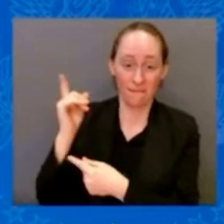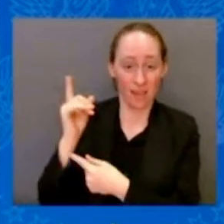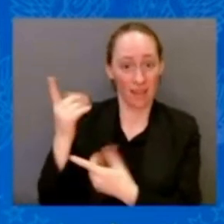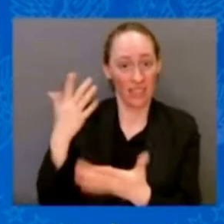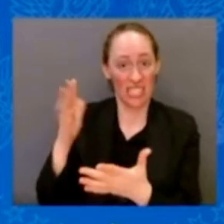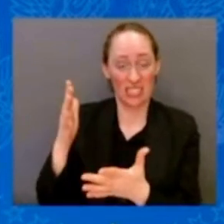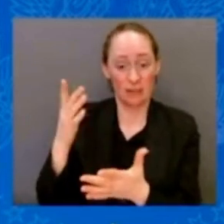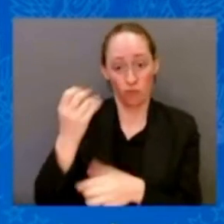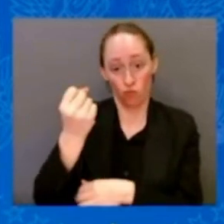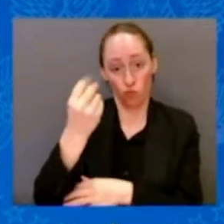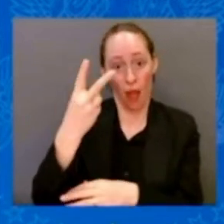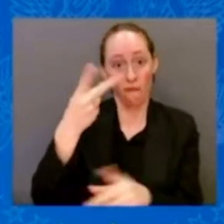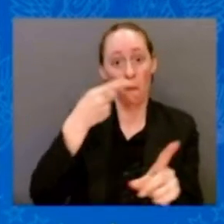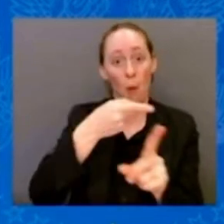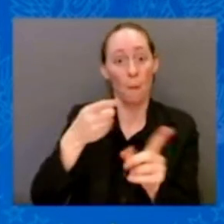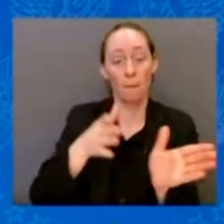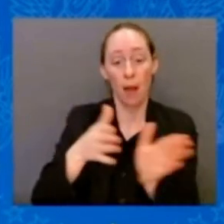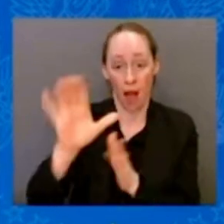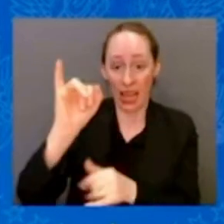pass it all over again.